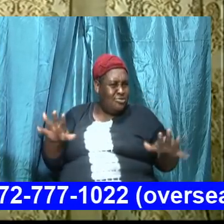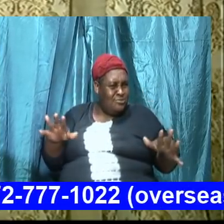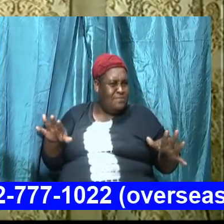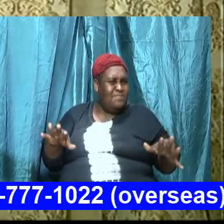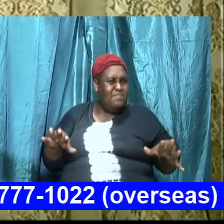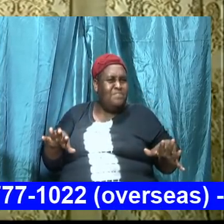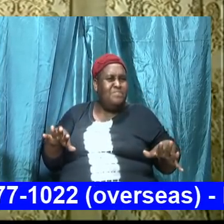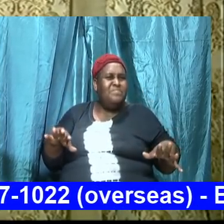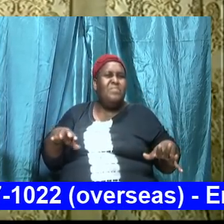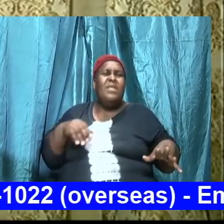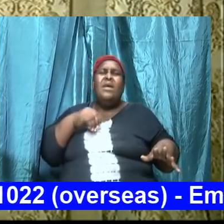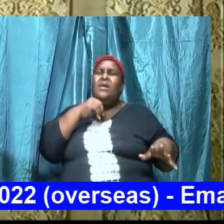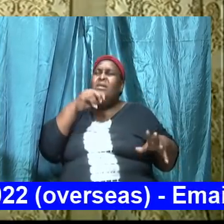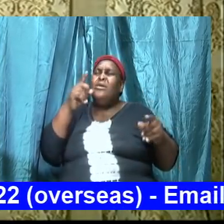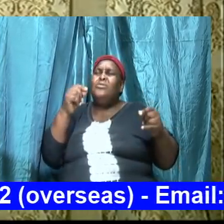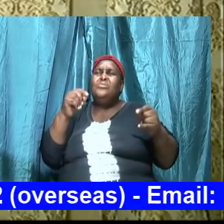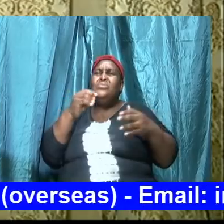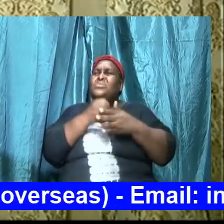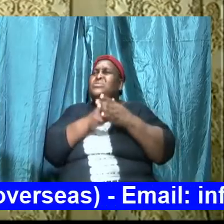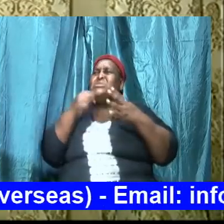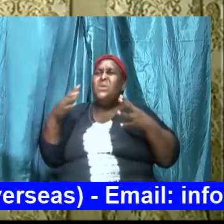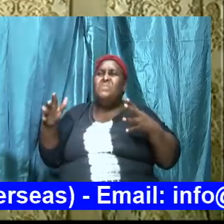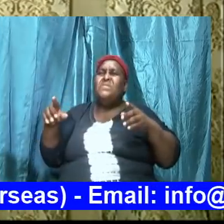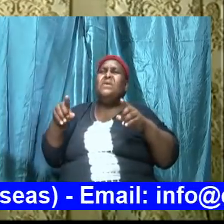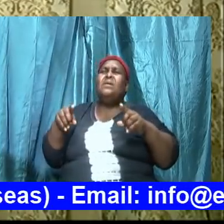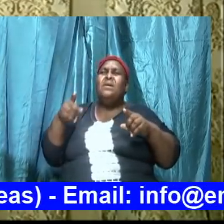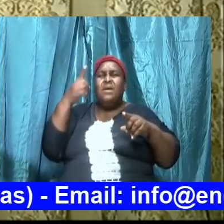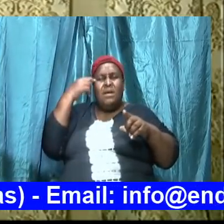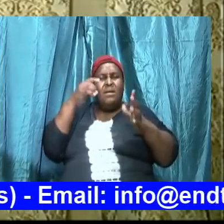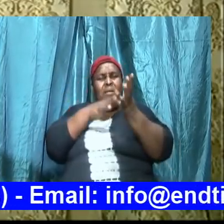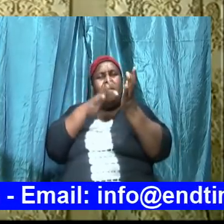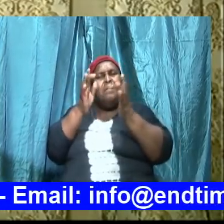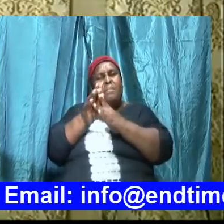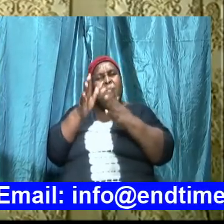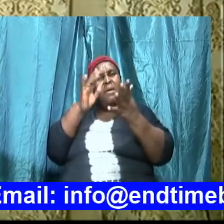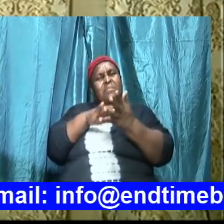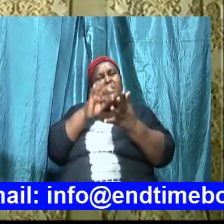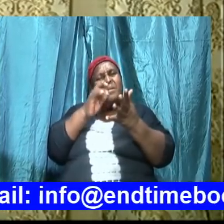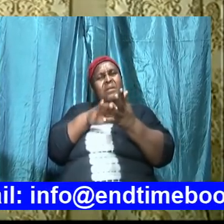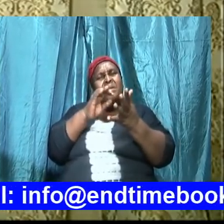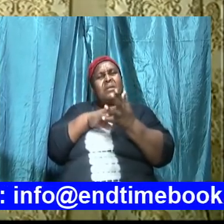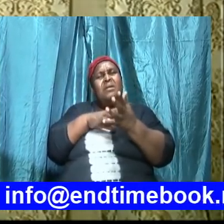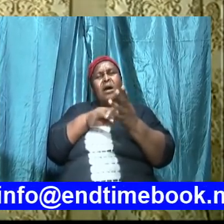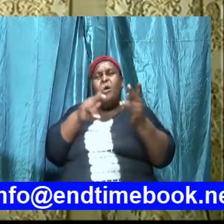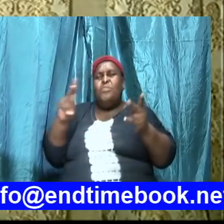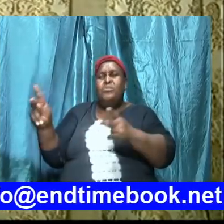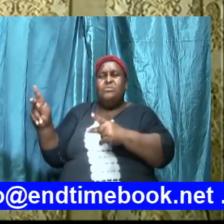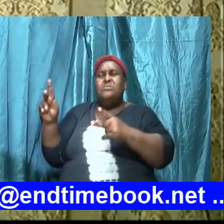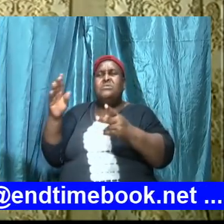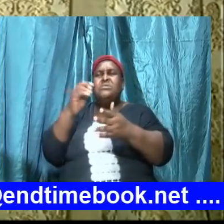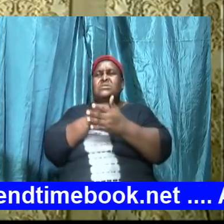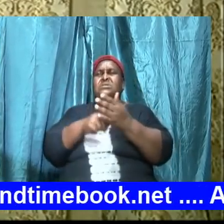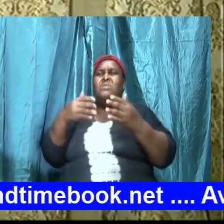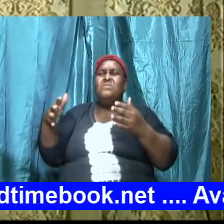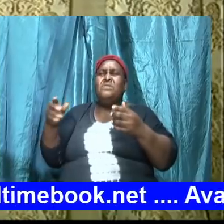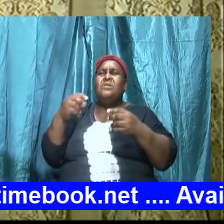this is not just putting some things together to provide information for us this is straight word that